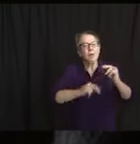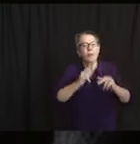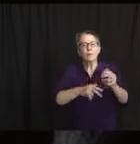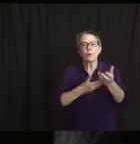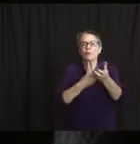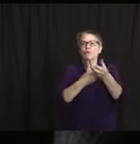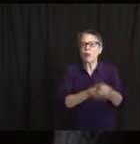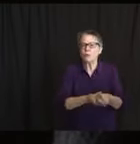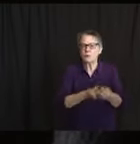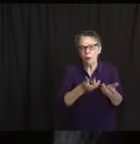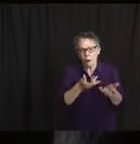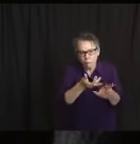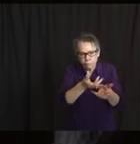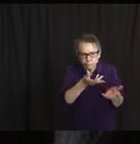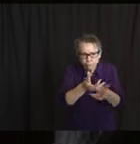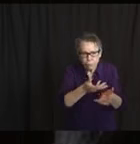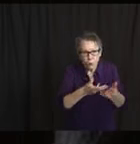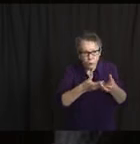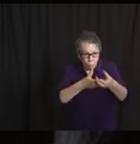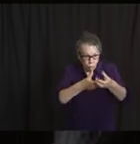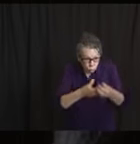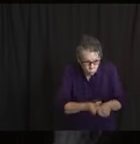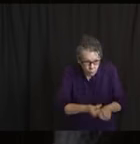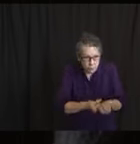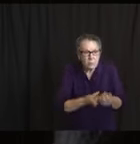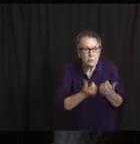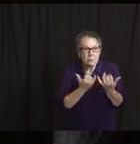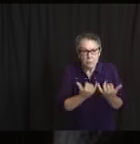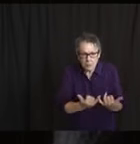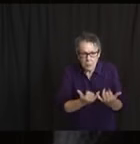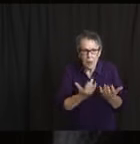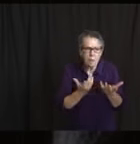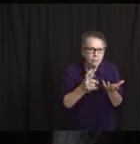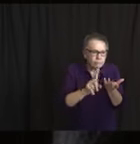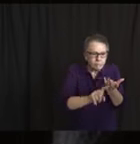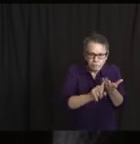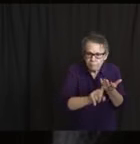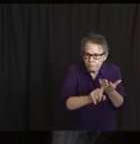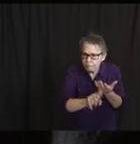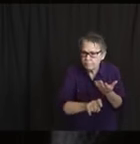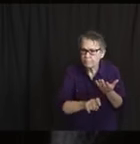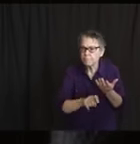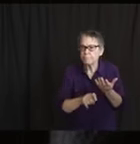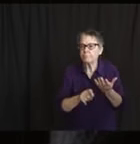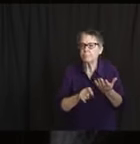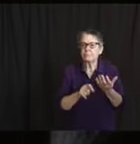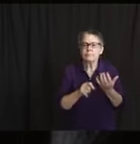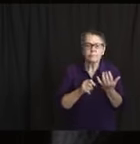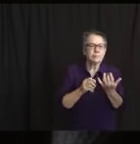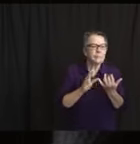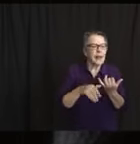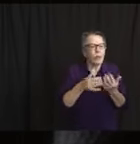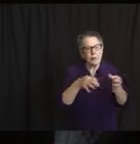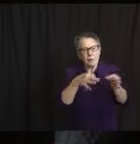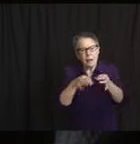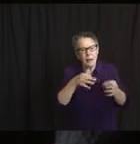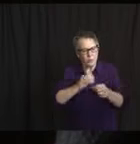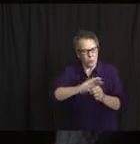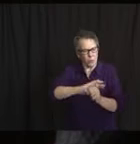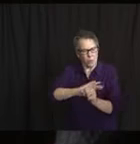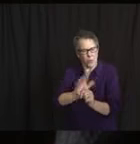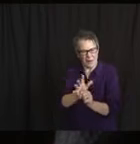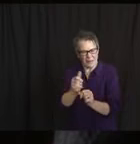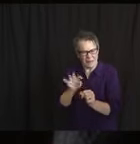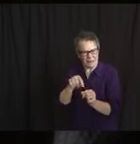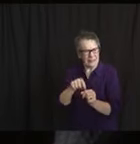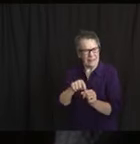provide information about, you know, what exactly is COVID? You know, what exactly are some of the things that you need to be concerned about? What are the precautions that